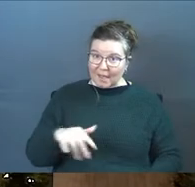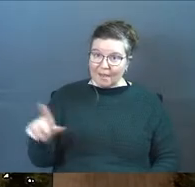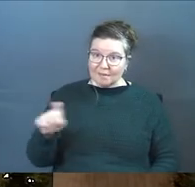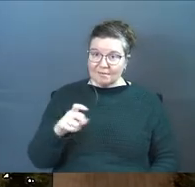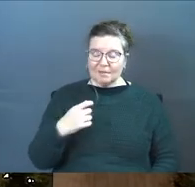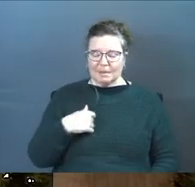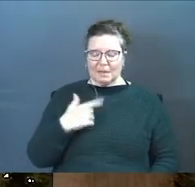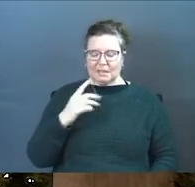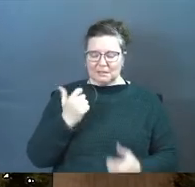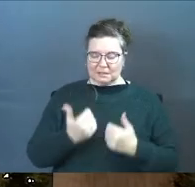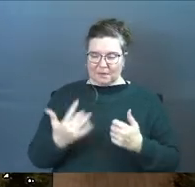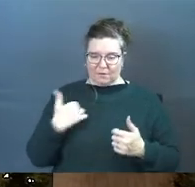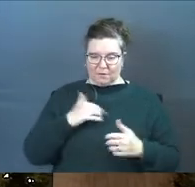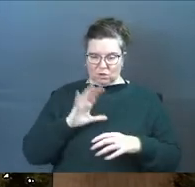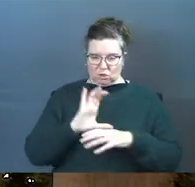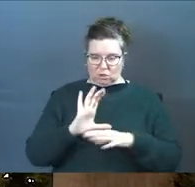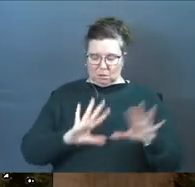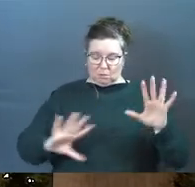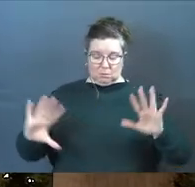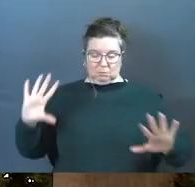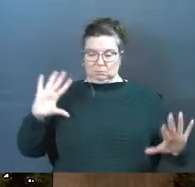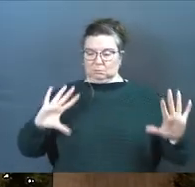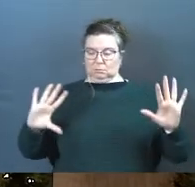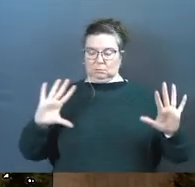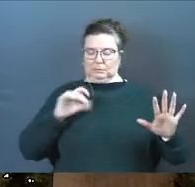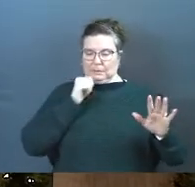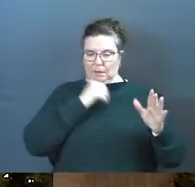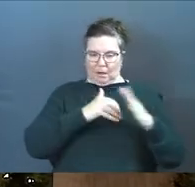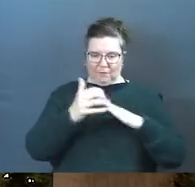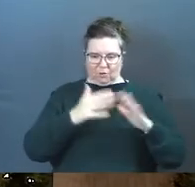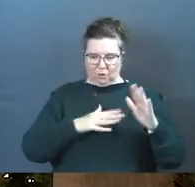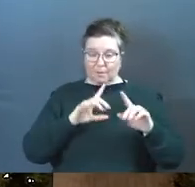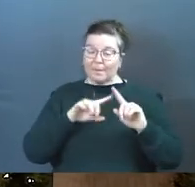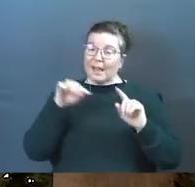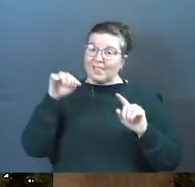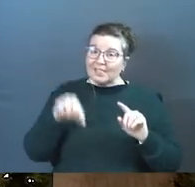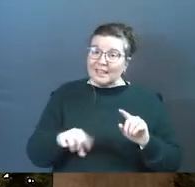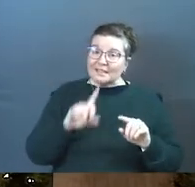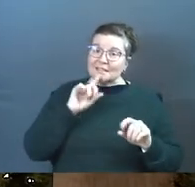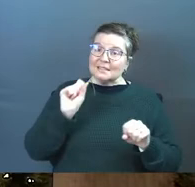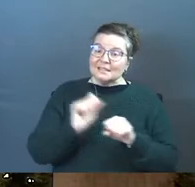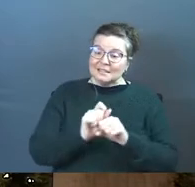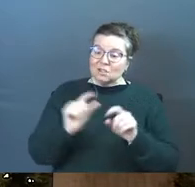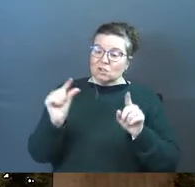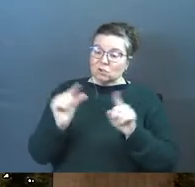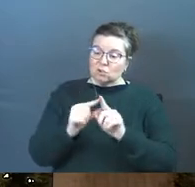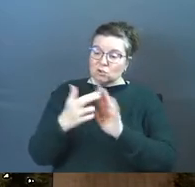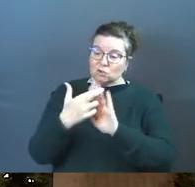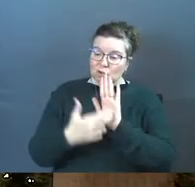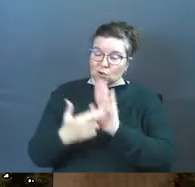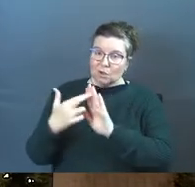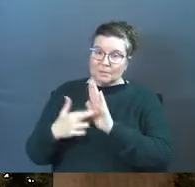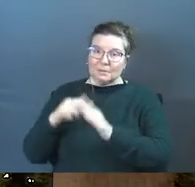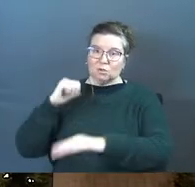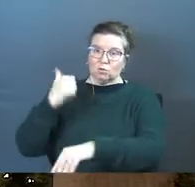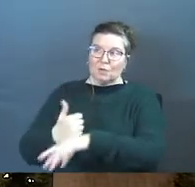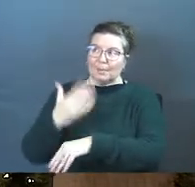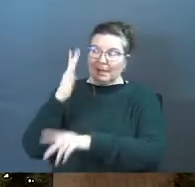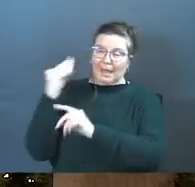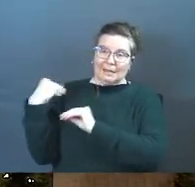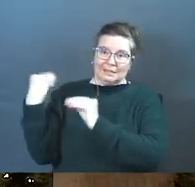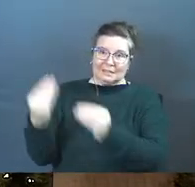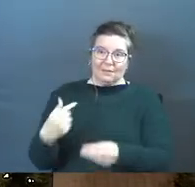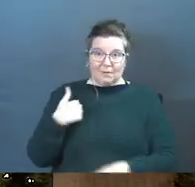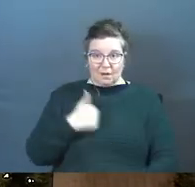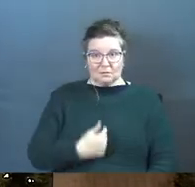It makes several of us in the church very, very uncomfortable but this is the terms of the arrangement that God has put